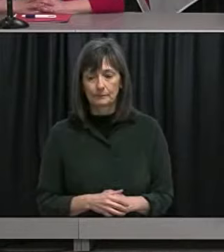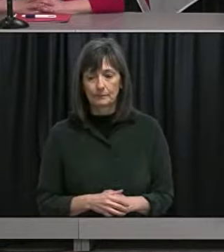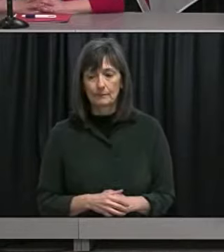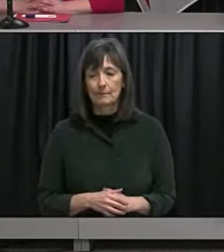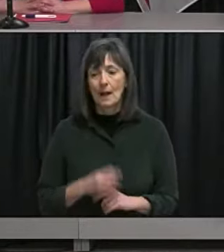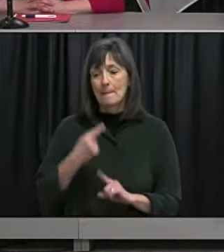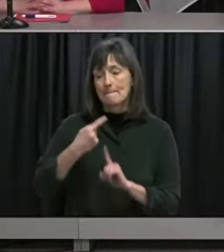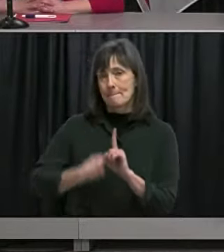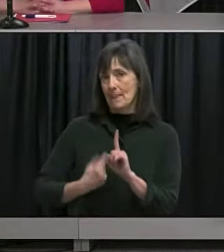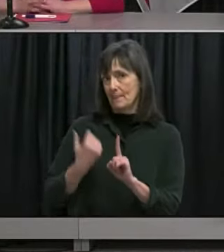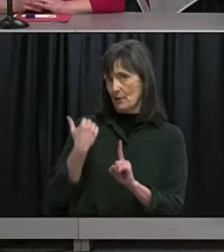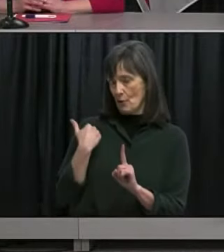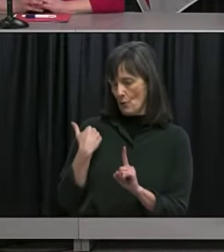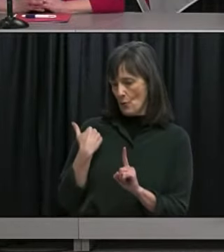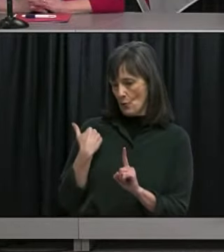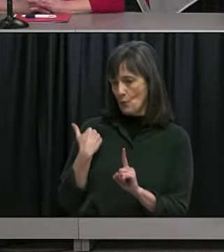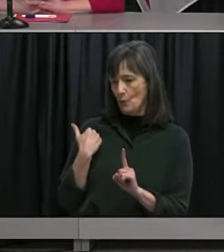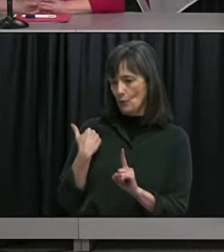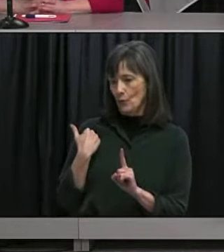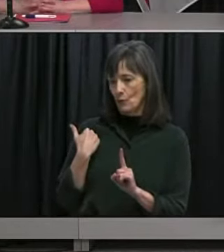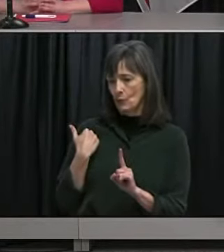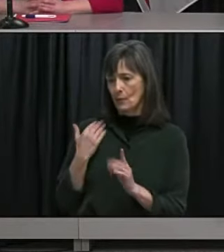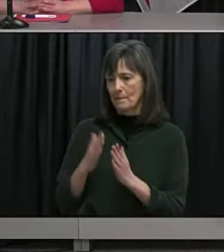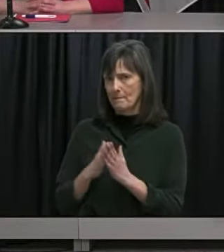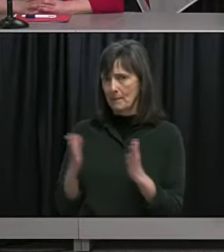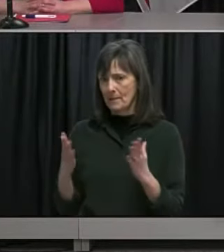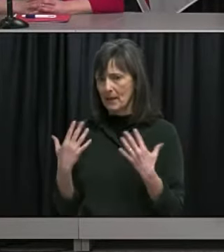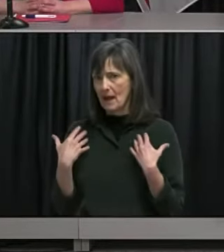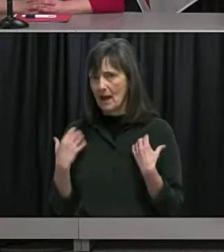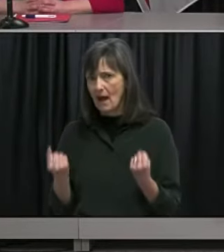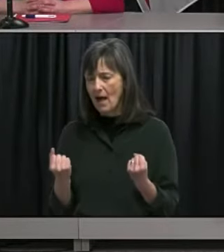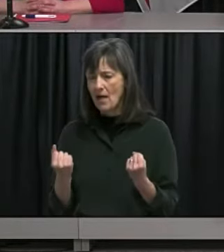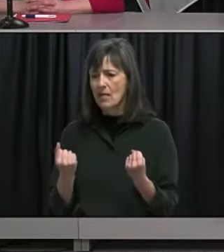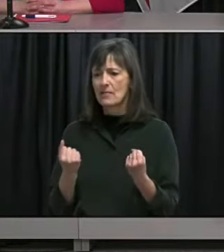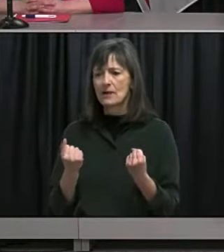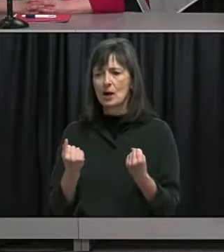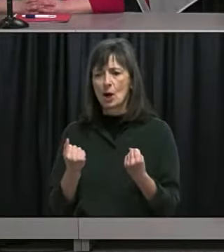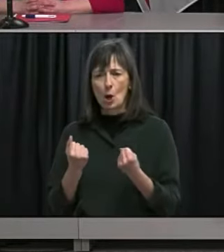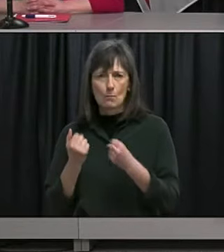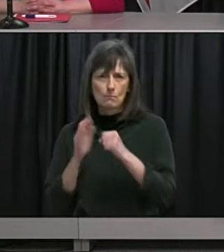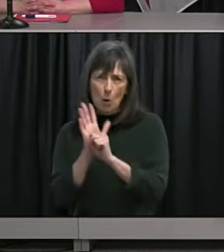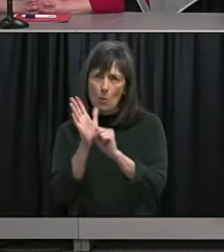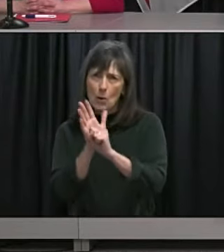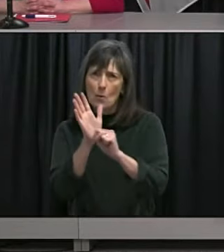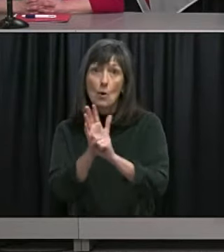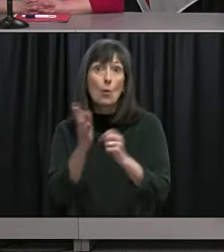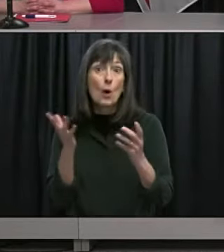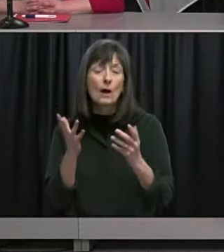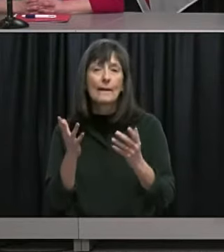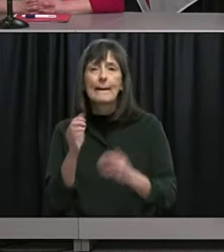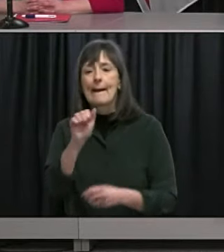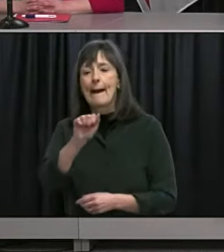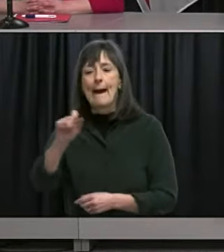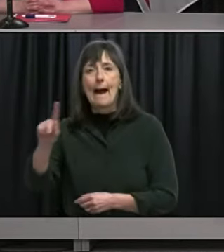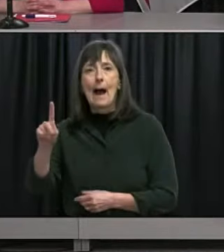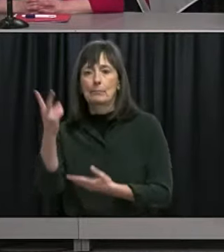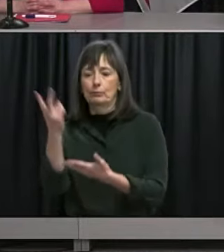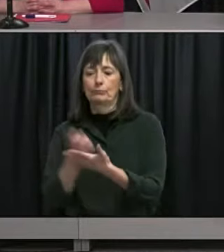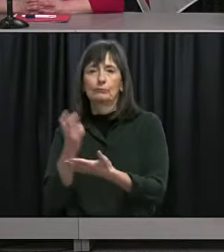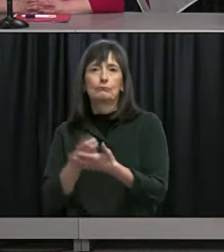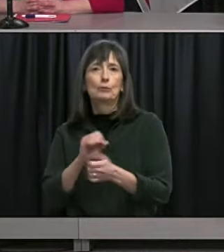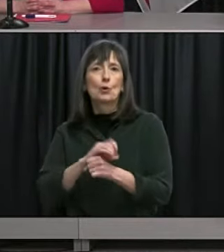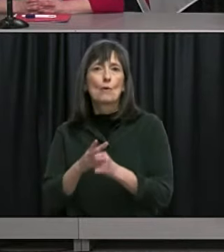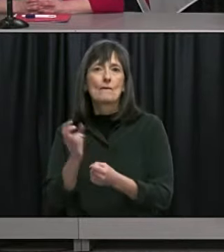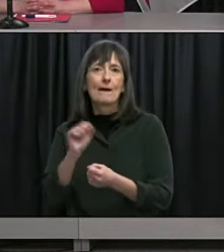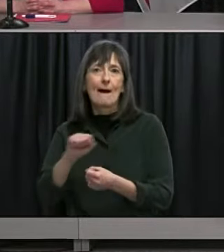last month we were public health was really pushing the download of the COVID alert app and that was very much incentivized by local business